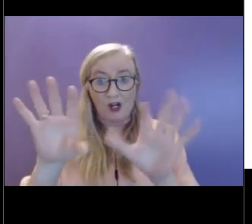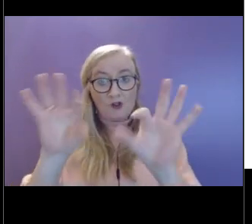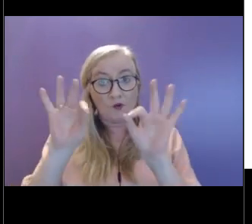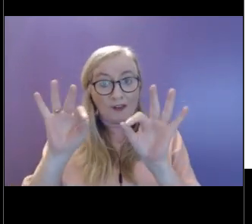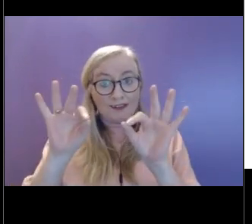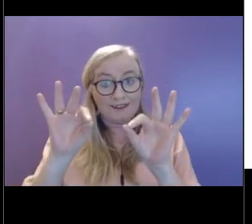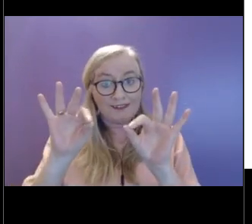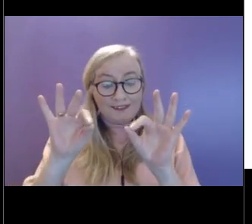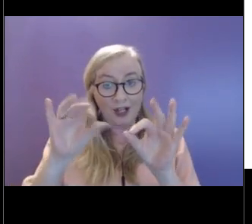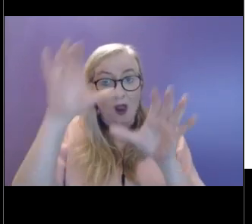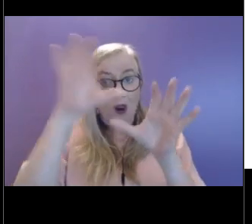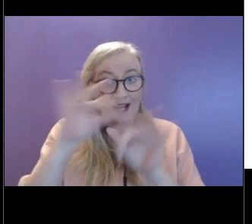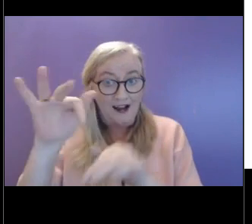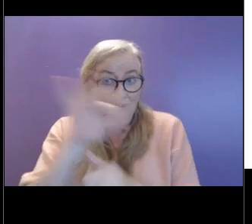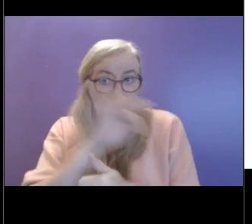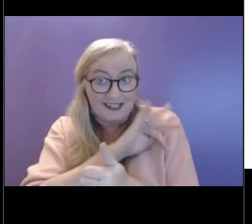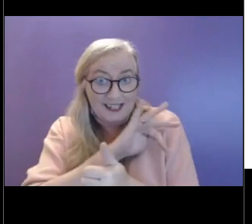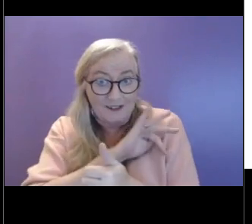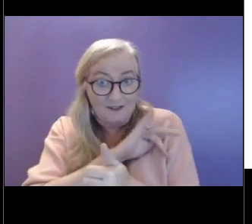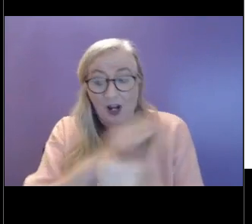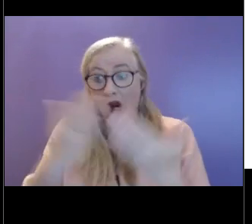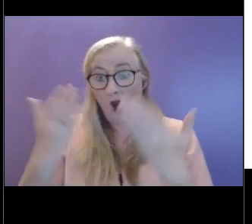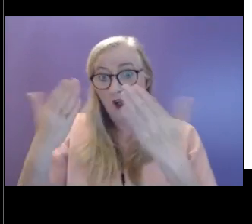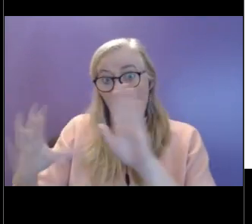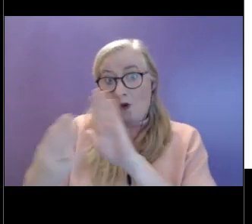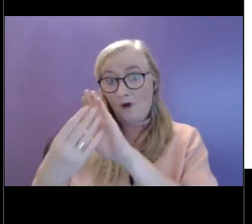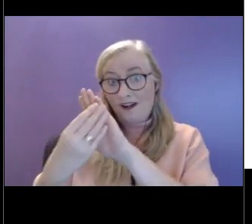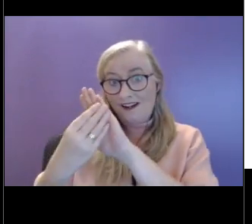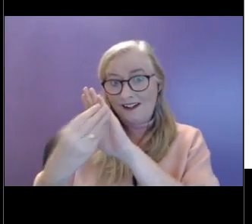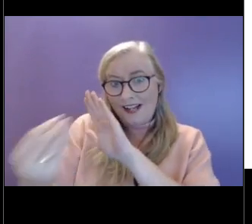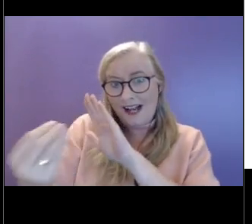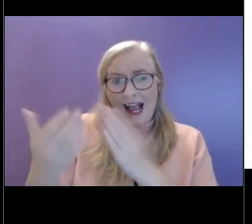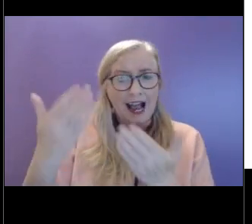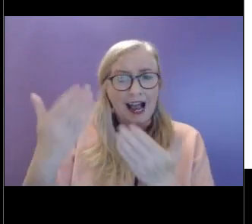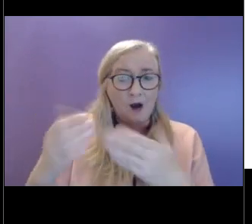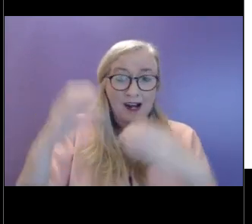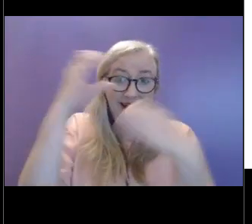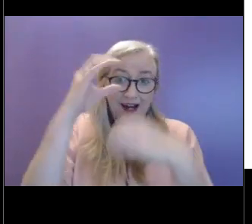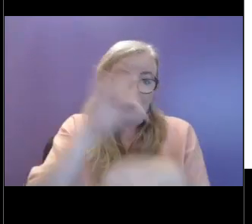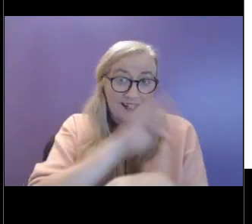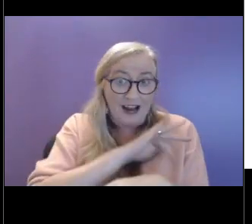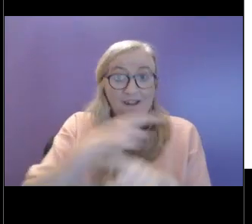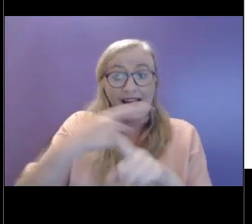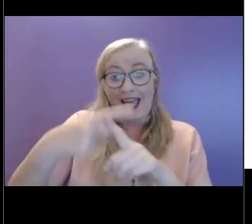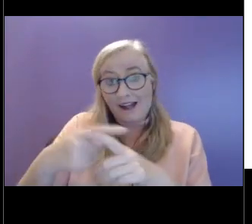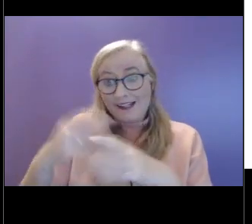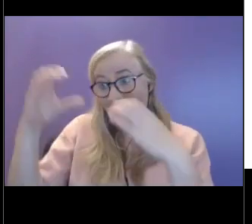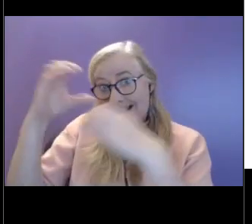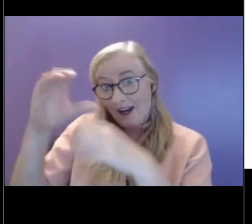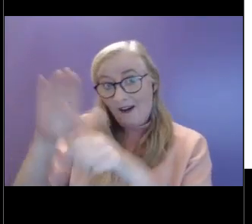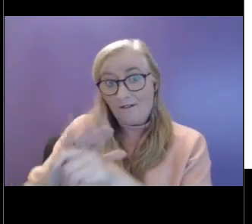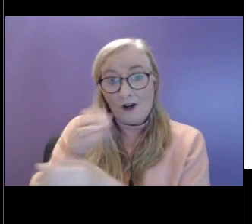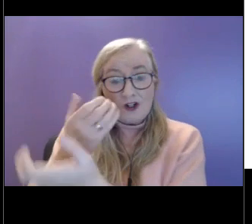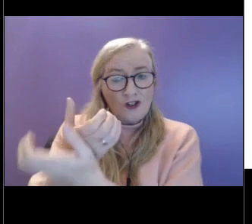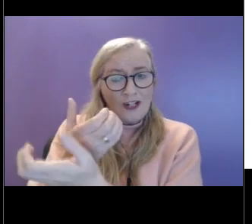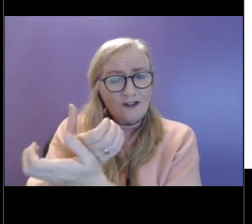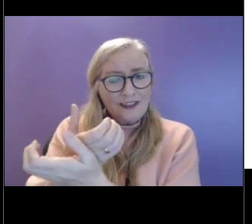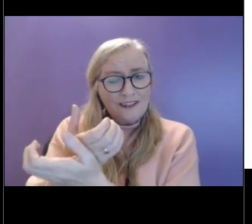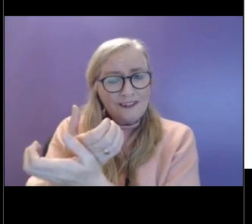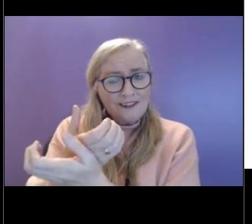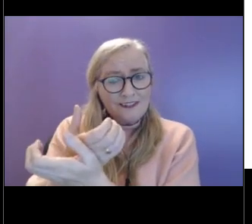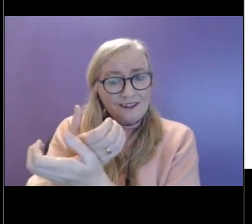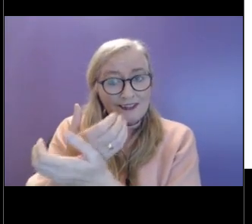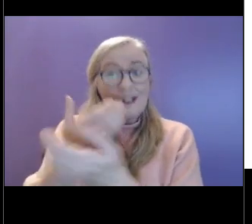to model some of these strategies of self soothing or caring for yourself, for your children, and how that would really influence them